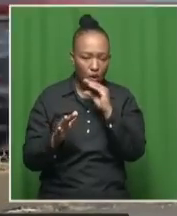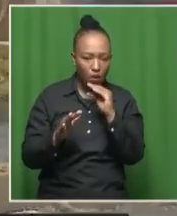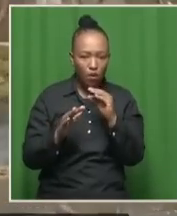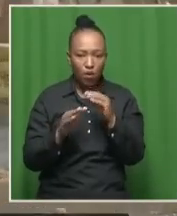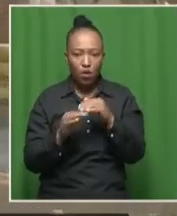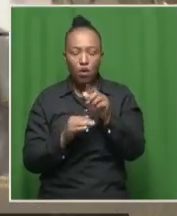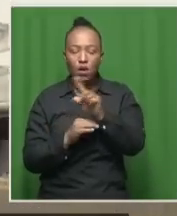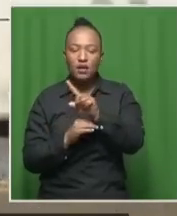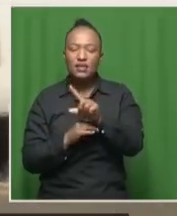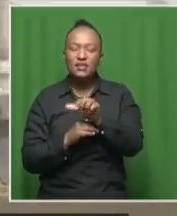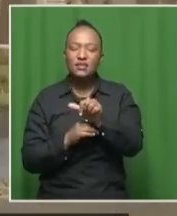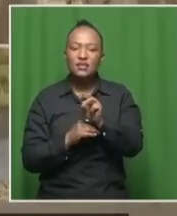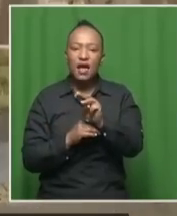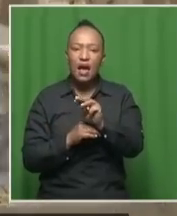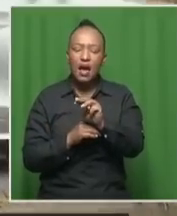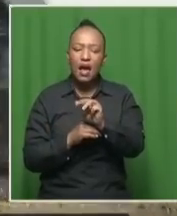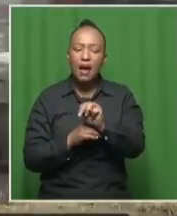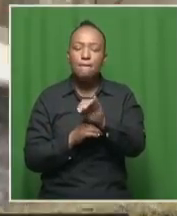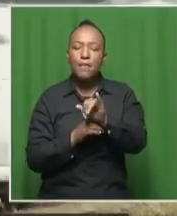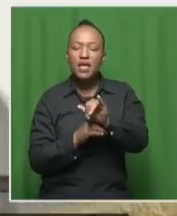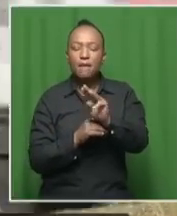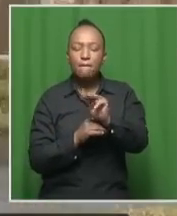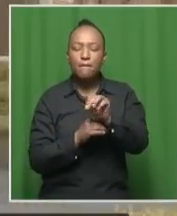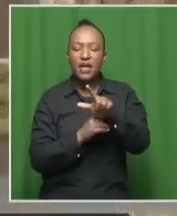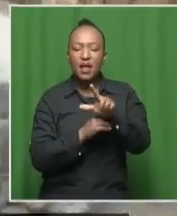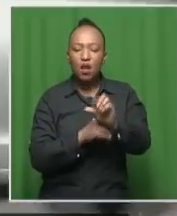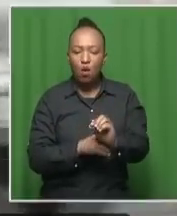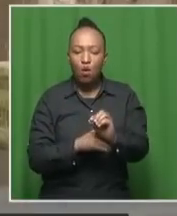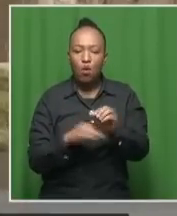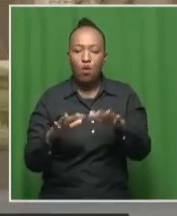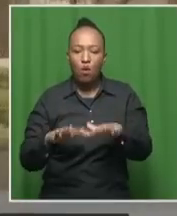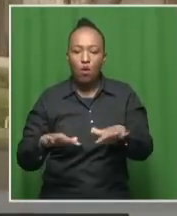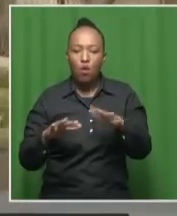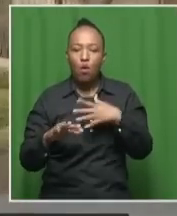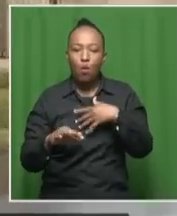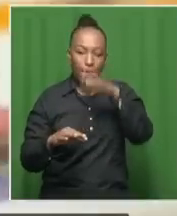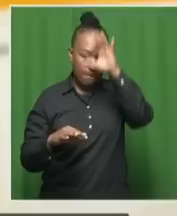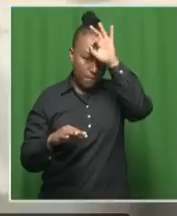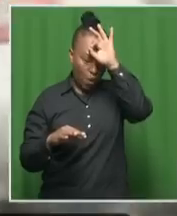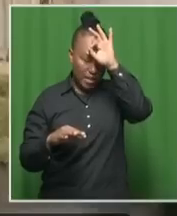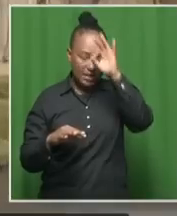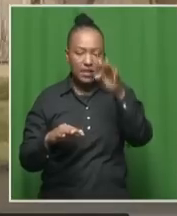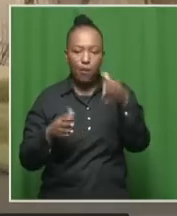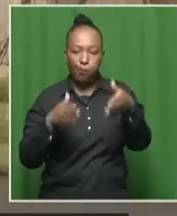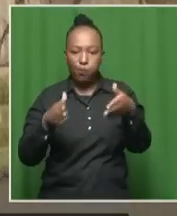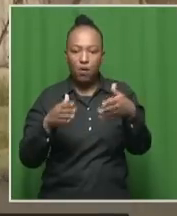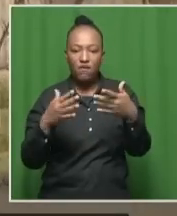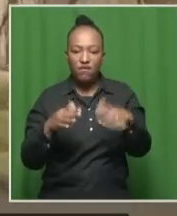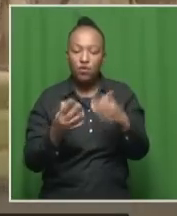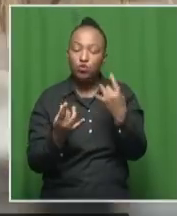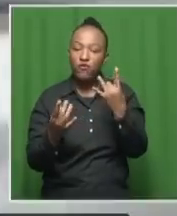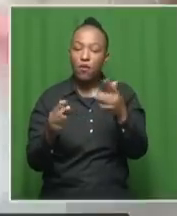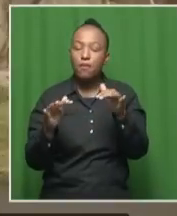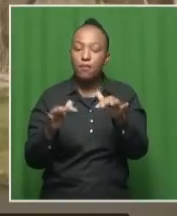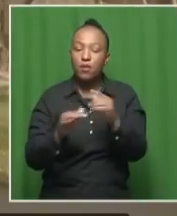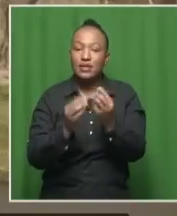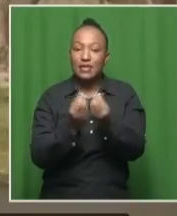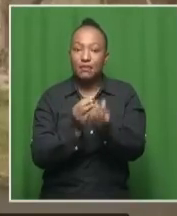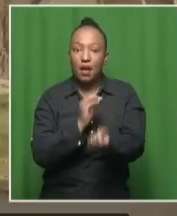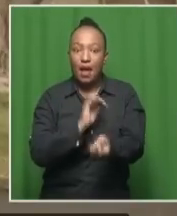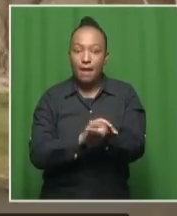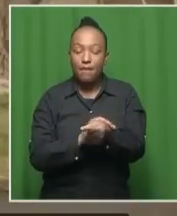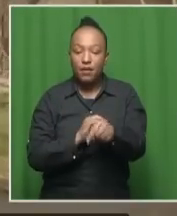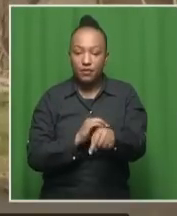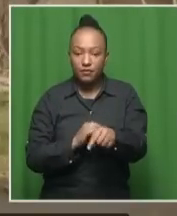the Zamimpilo squatter camp because obviously the presence of the police has alerted people that something is perhaps about